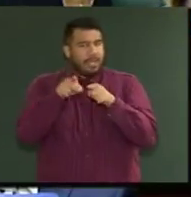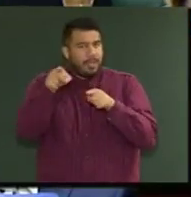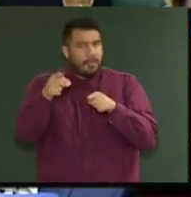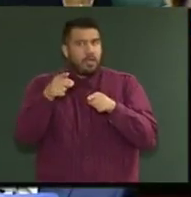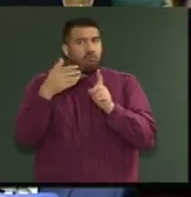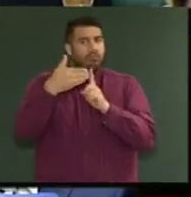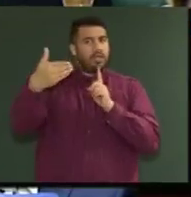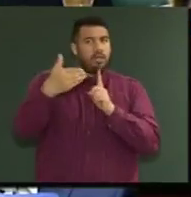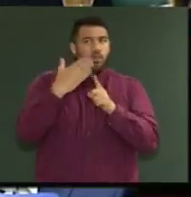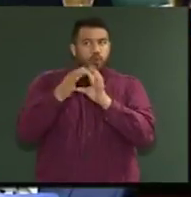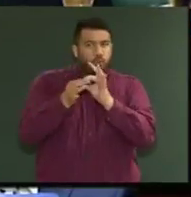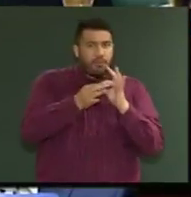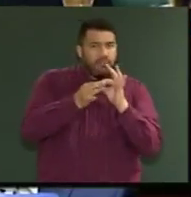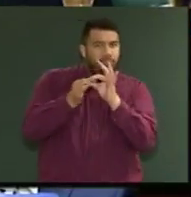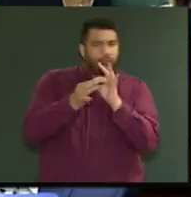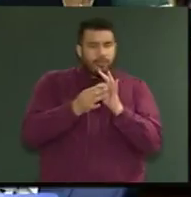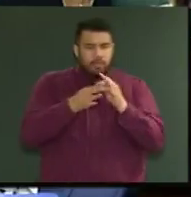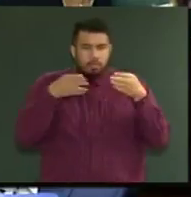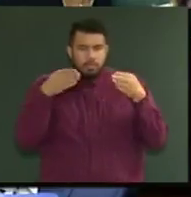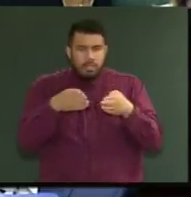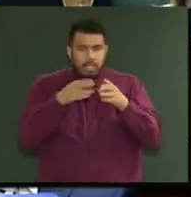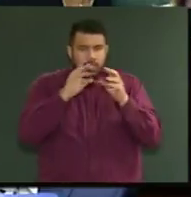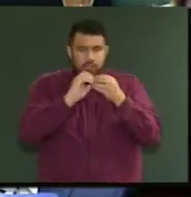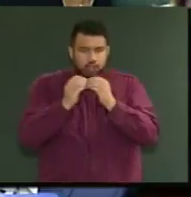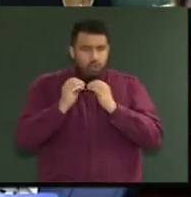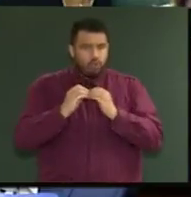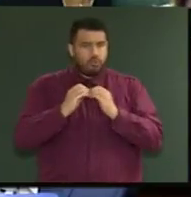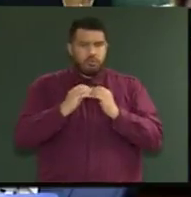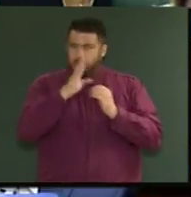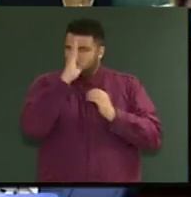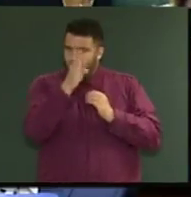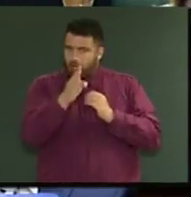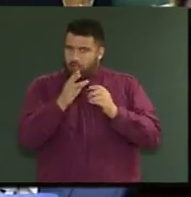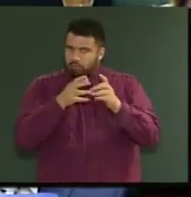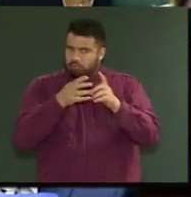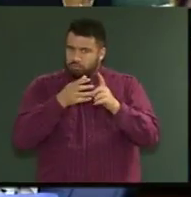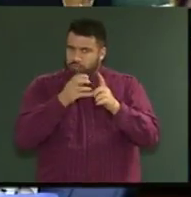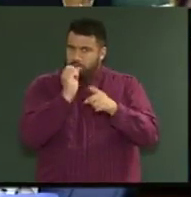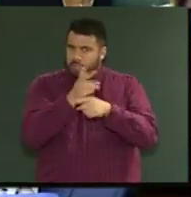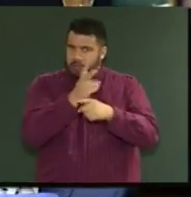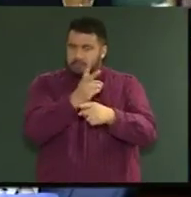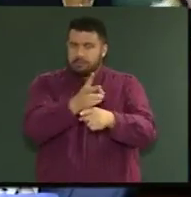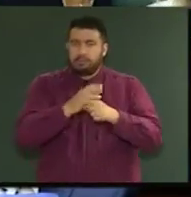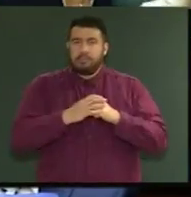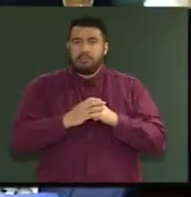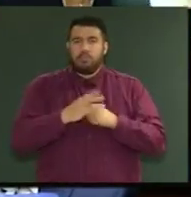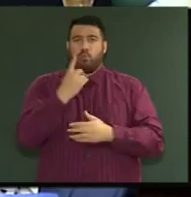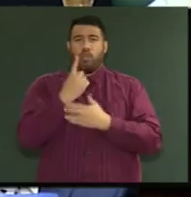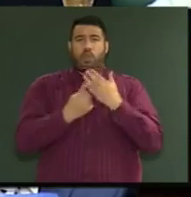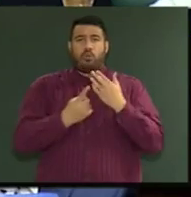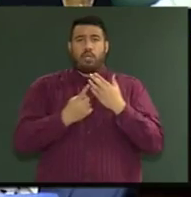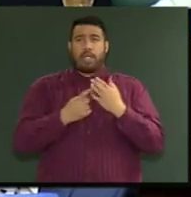Party are all about tackling issues up front and head on. We want to contribute, not get angry,